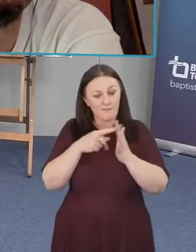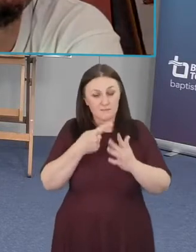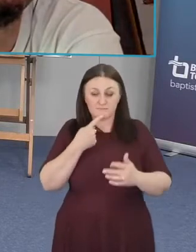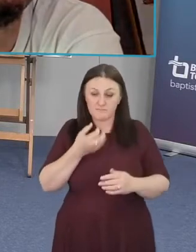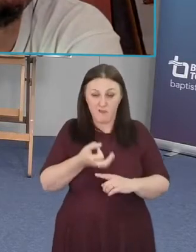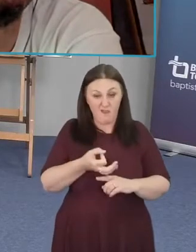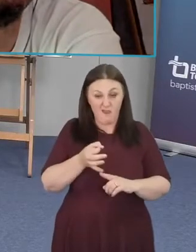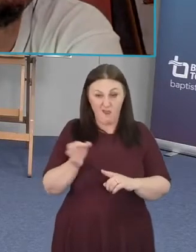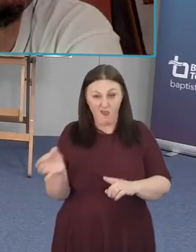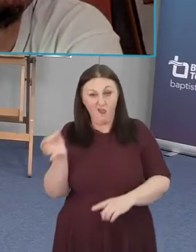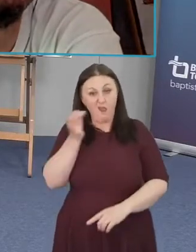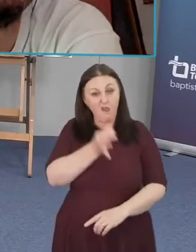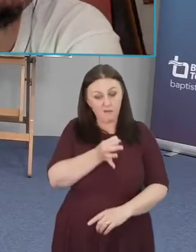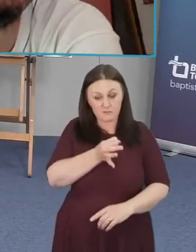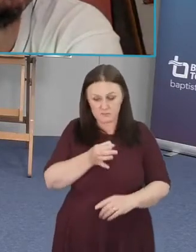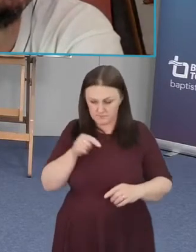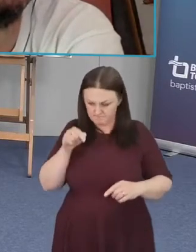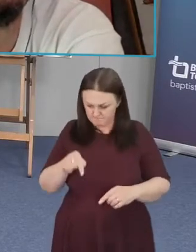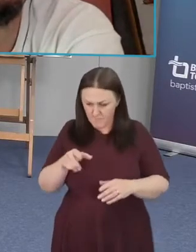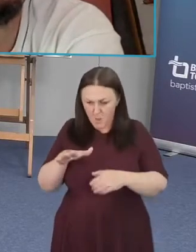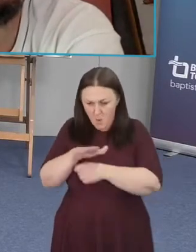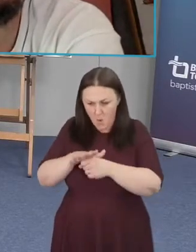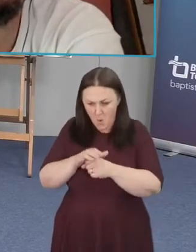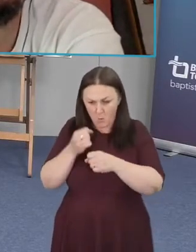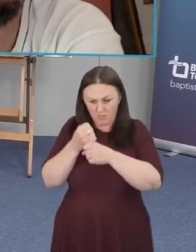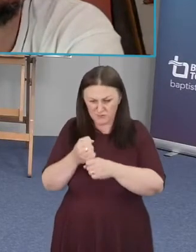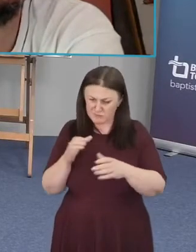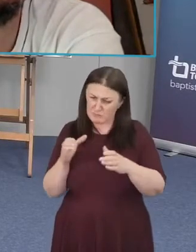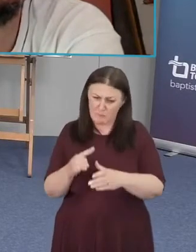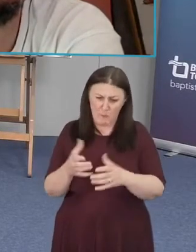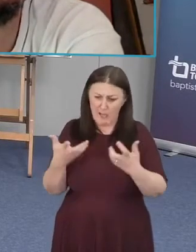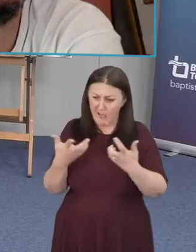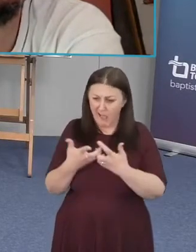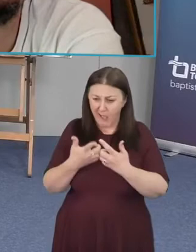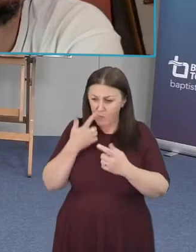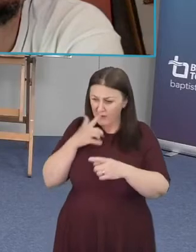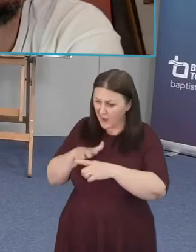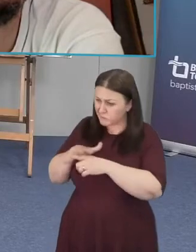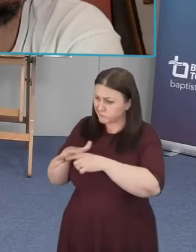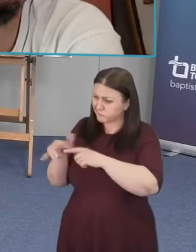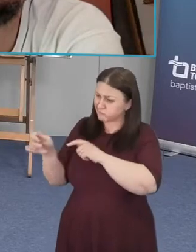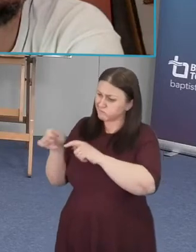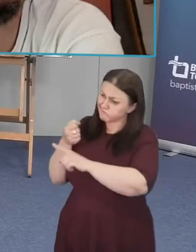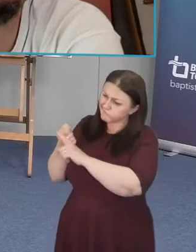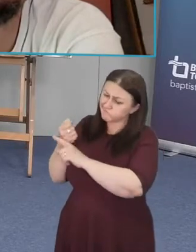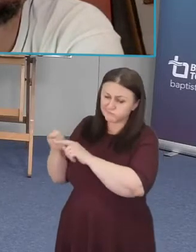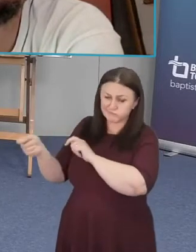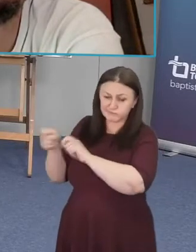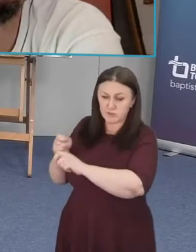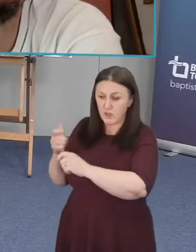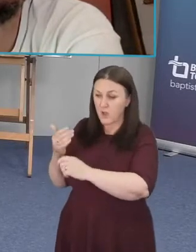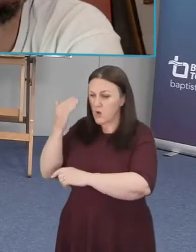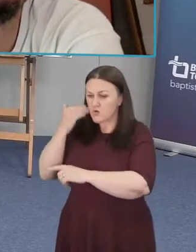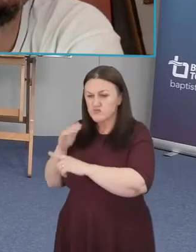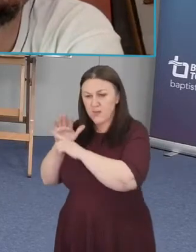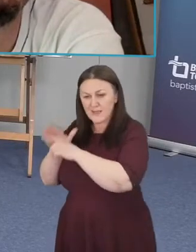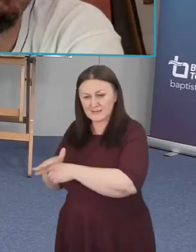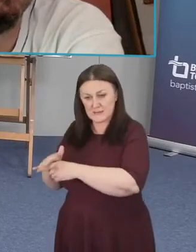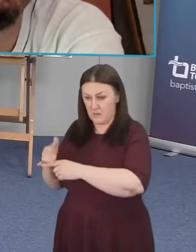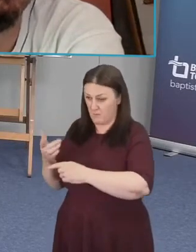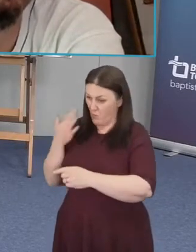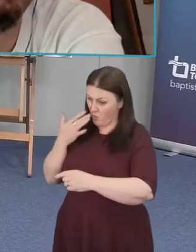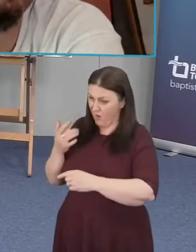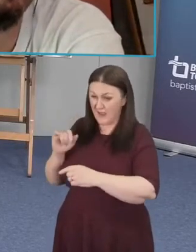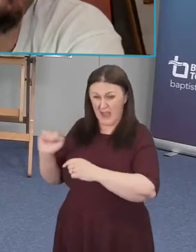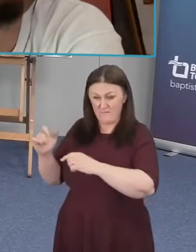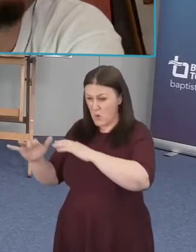and i suppose it's its congregation make a difference to racism which is endemic in the community you've just you've talked a bit there but